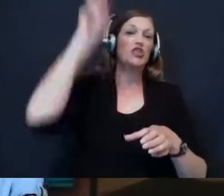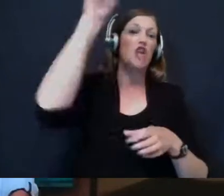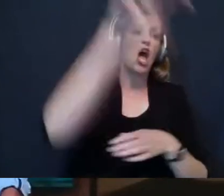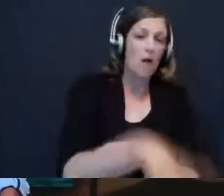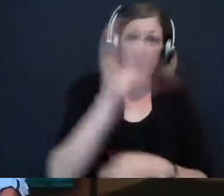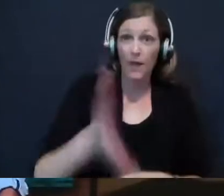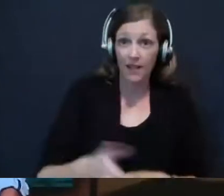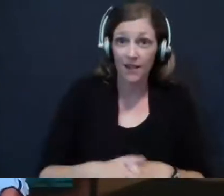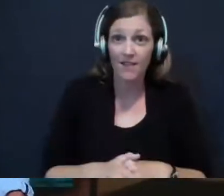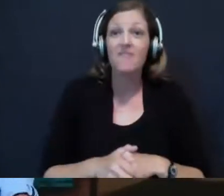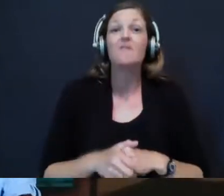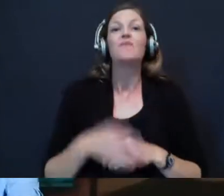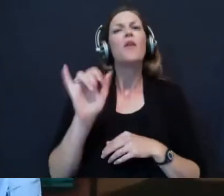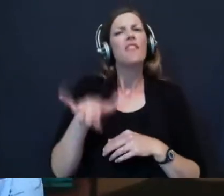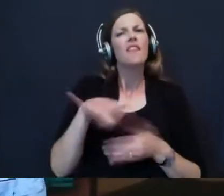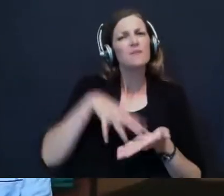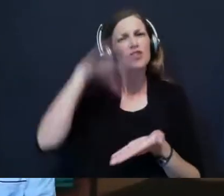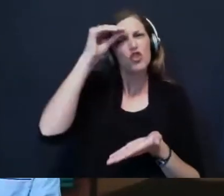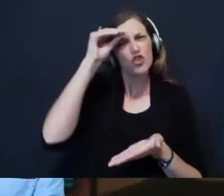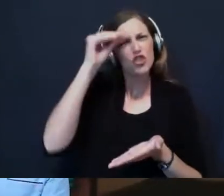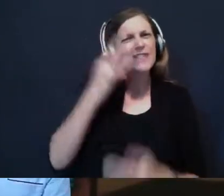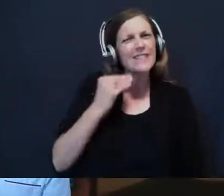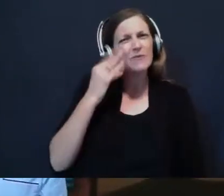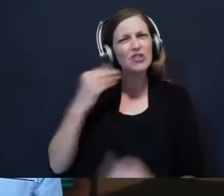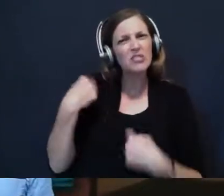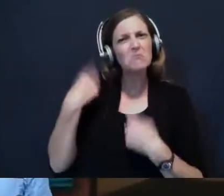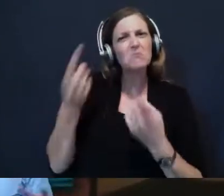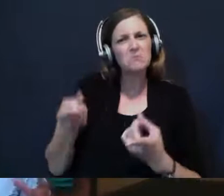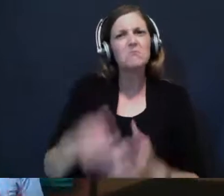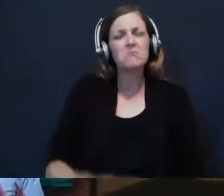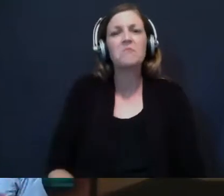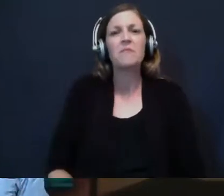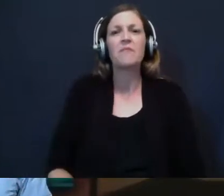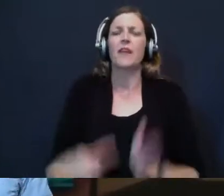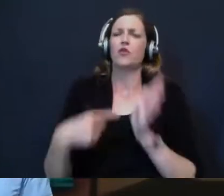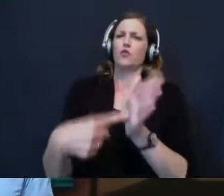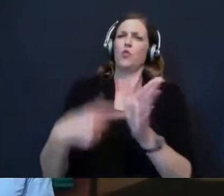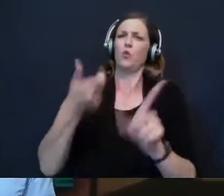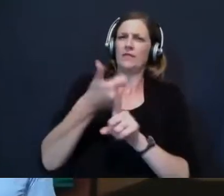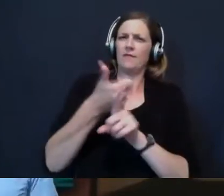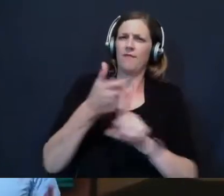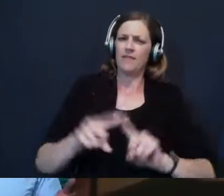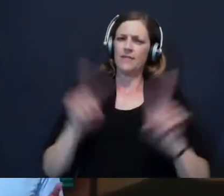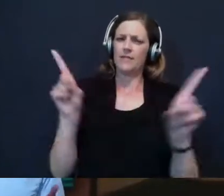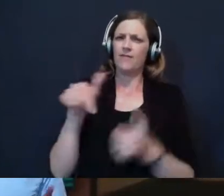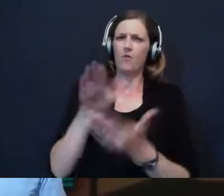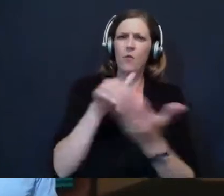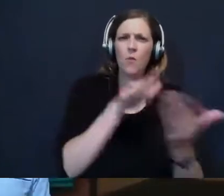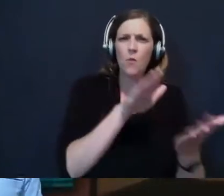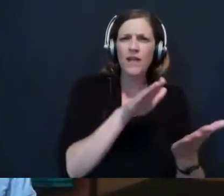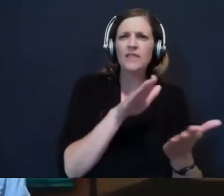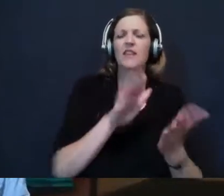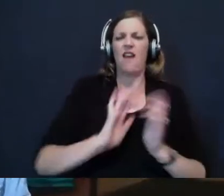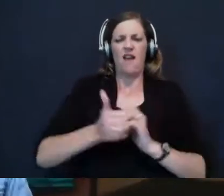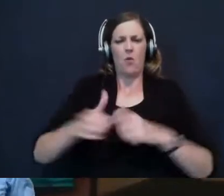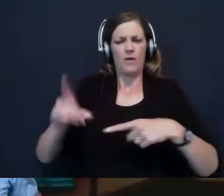that's been a learning experience for me. And it shows itself in a number of different ways. The way that we discipline